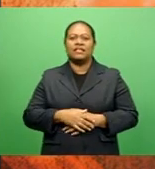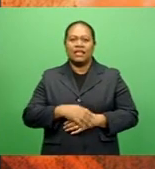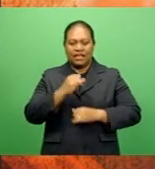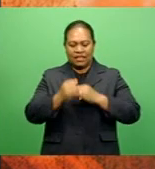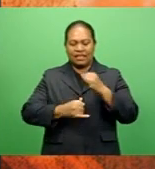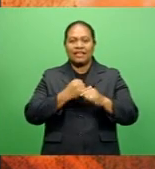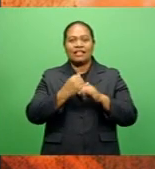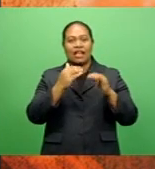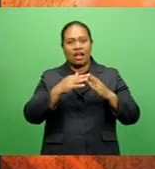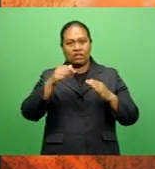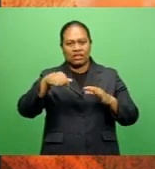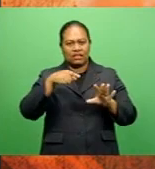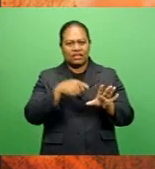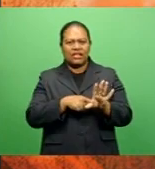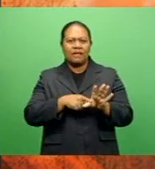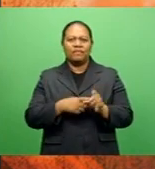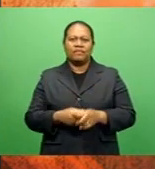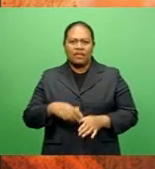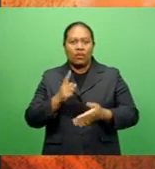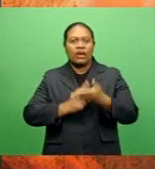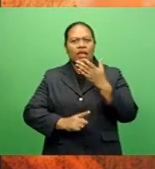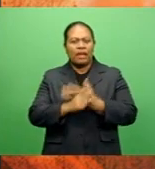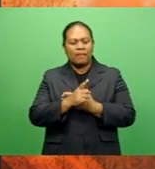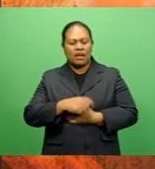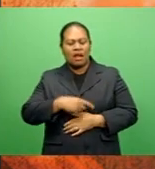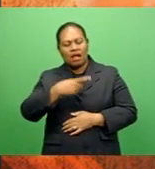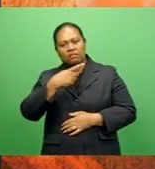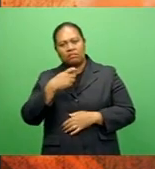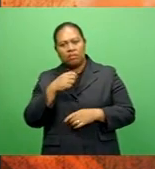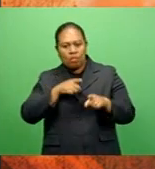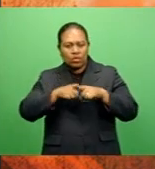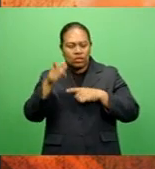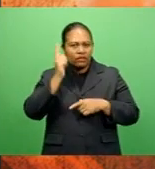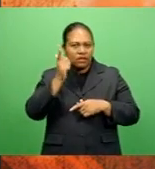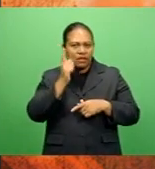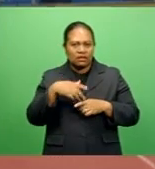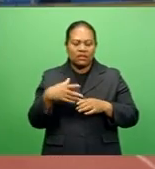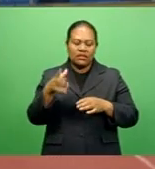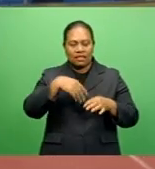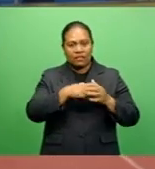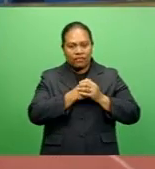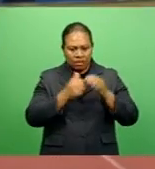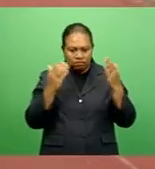and have caught attention of their teachers and peers. Talema Terkula has more.